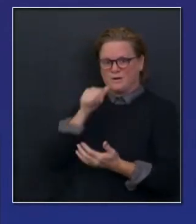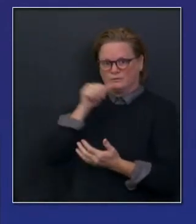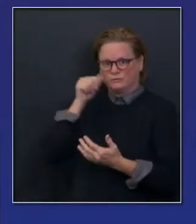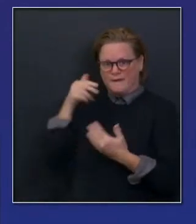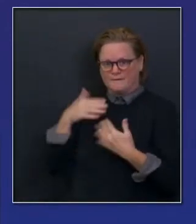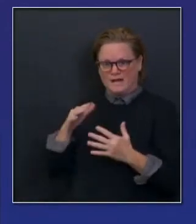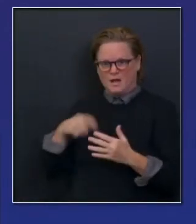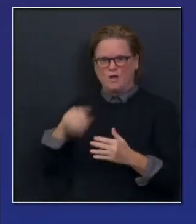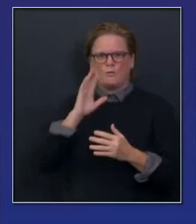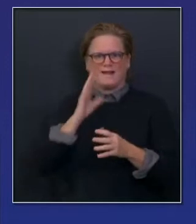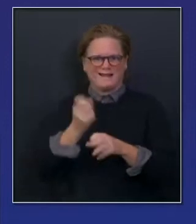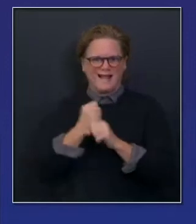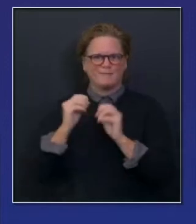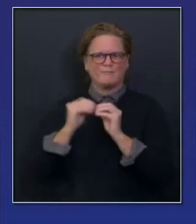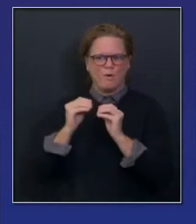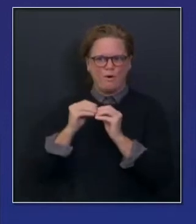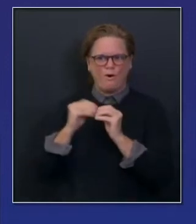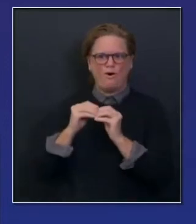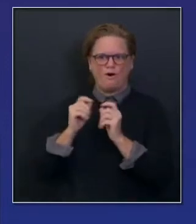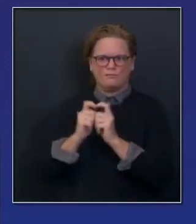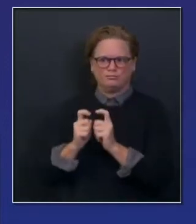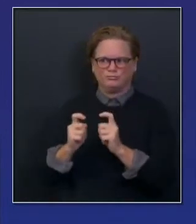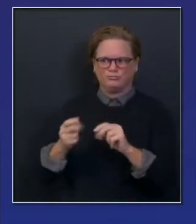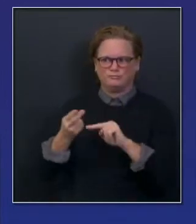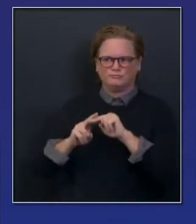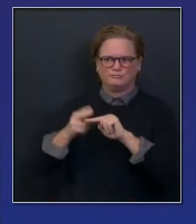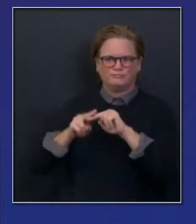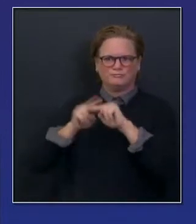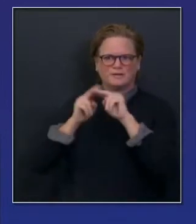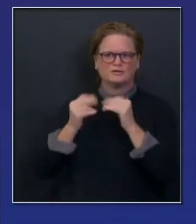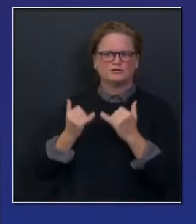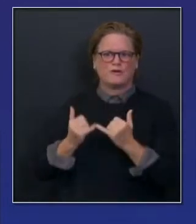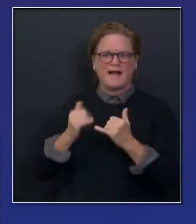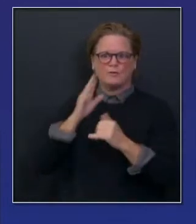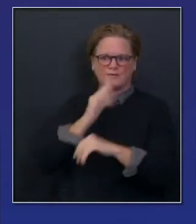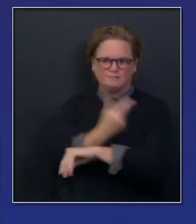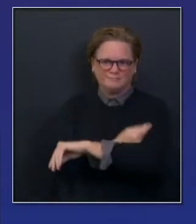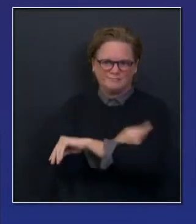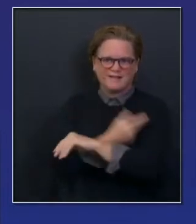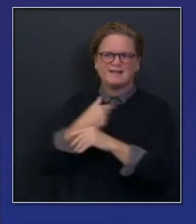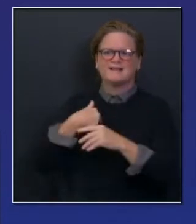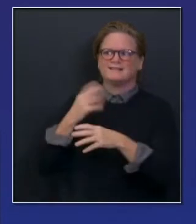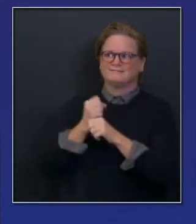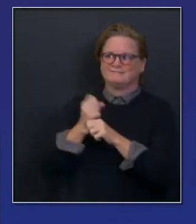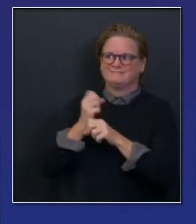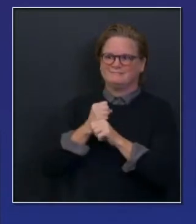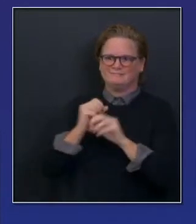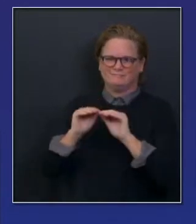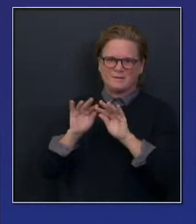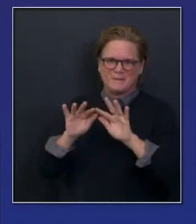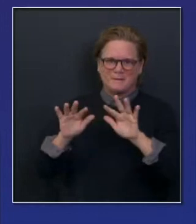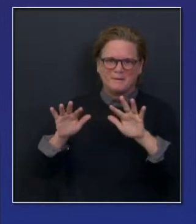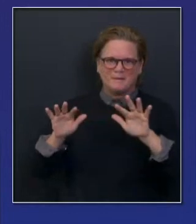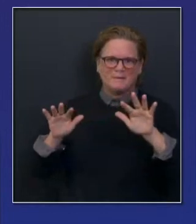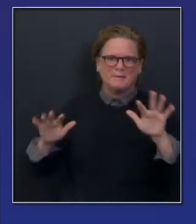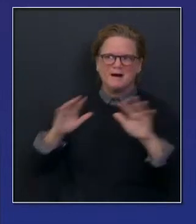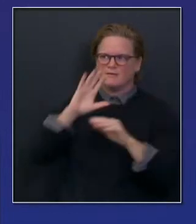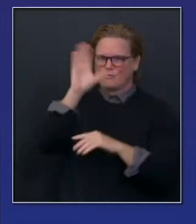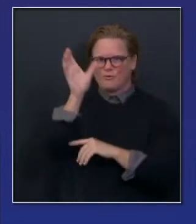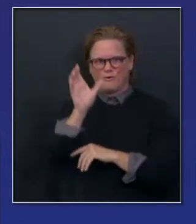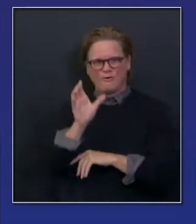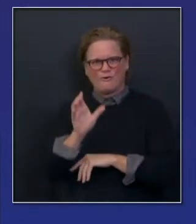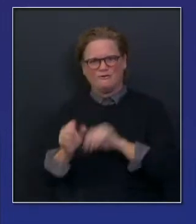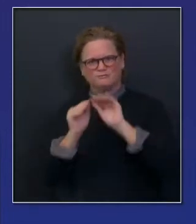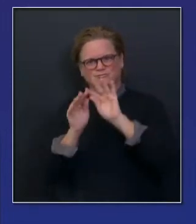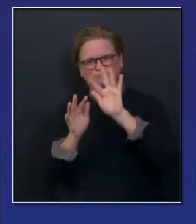into the evening, into the rest of the week. Here's some good news. Just late last